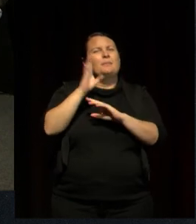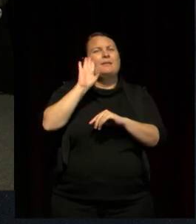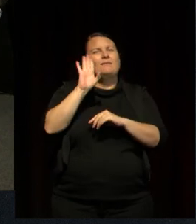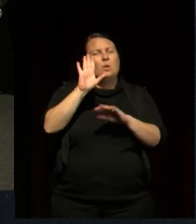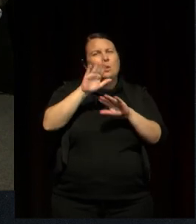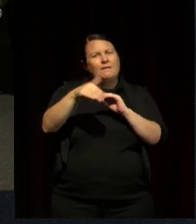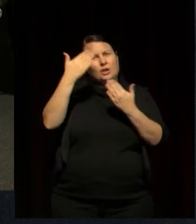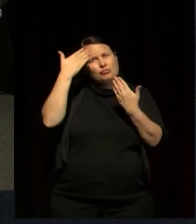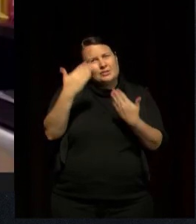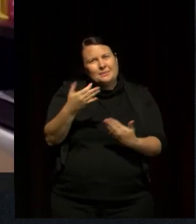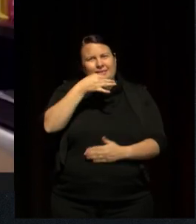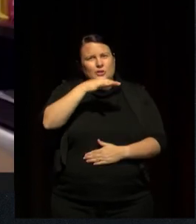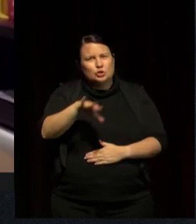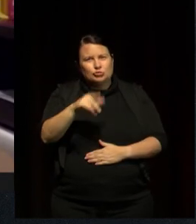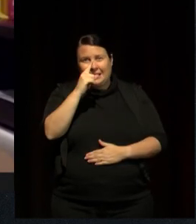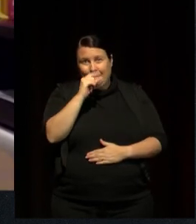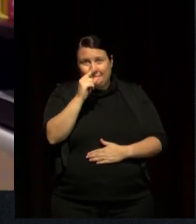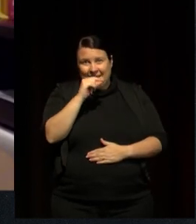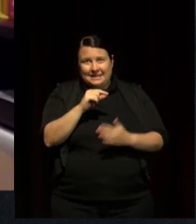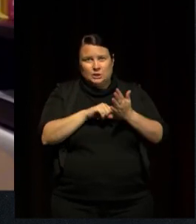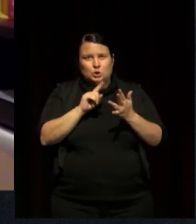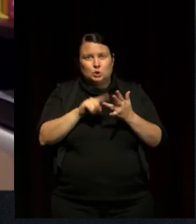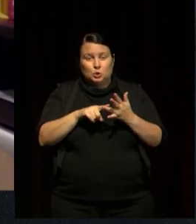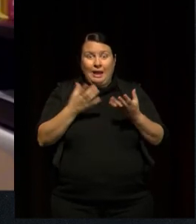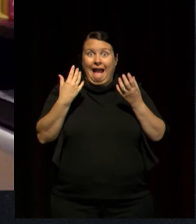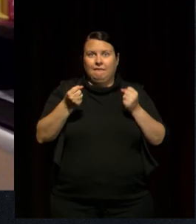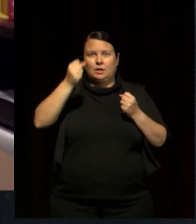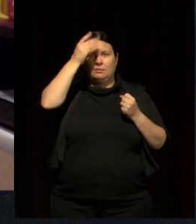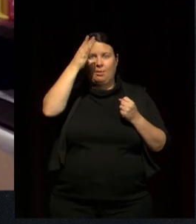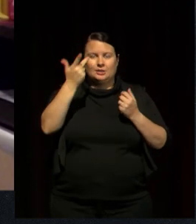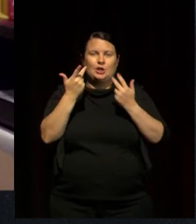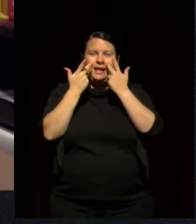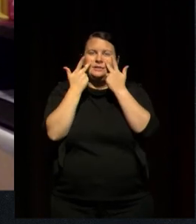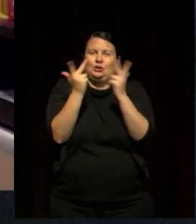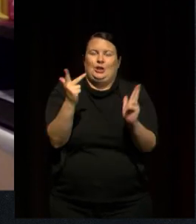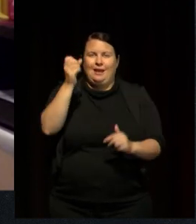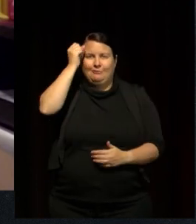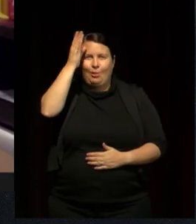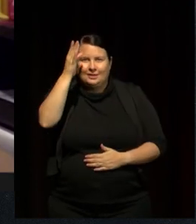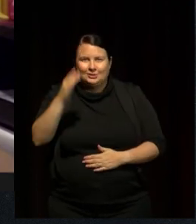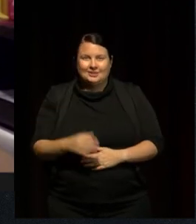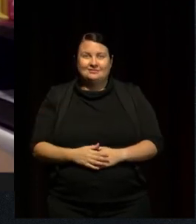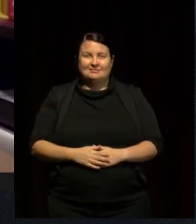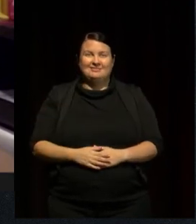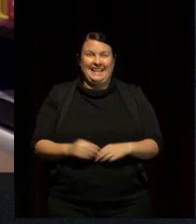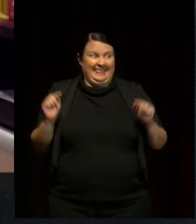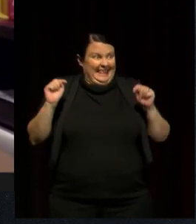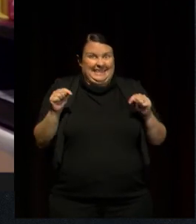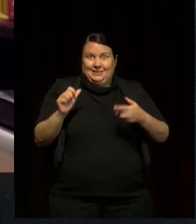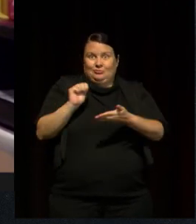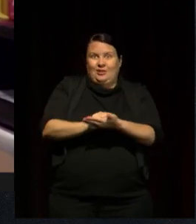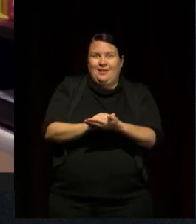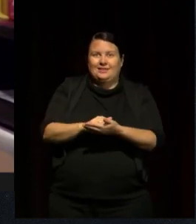children's ability to hold and share knowledge, right? And I think this is pretty much it. The minute we're able to